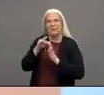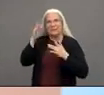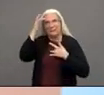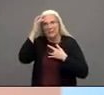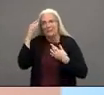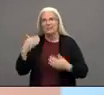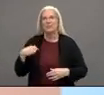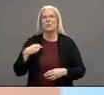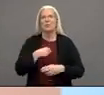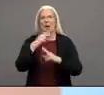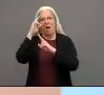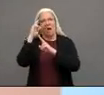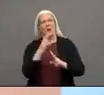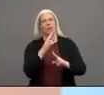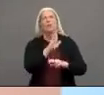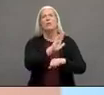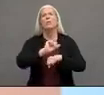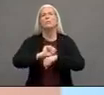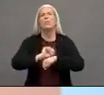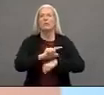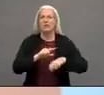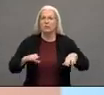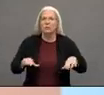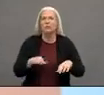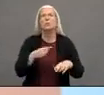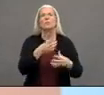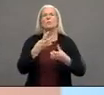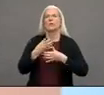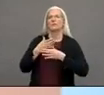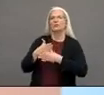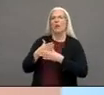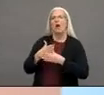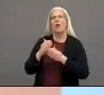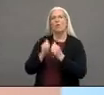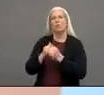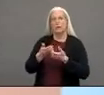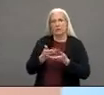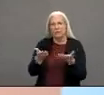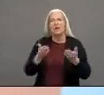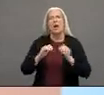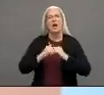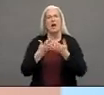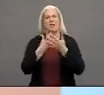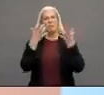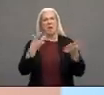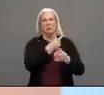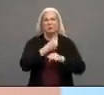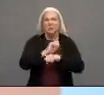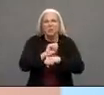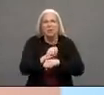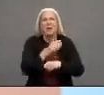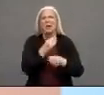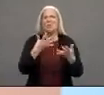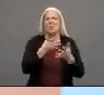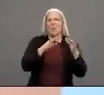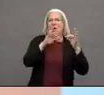nurses do and share with you the the tremendous amount of work that they do as part of this response today I'm joined by Melissa Schilling